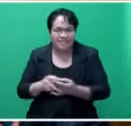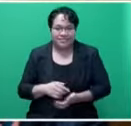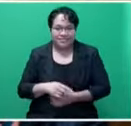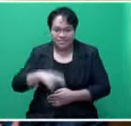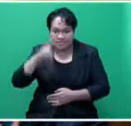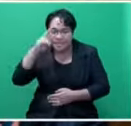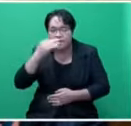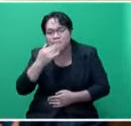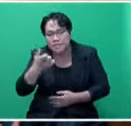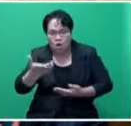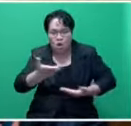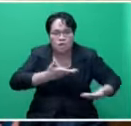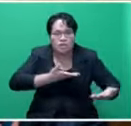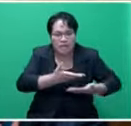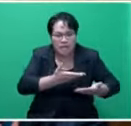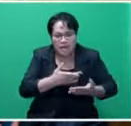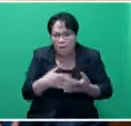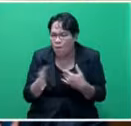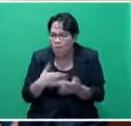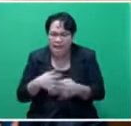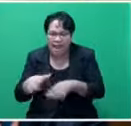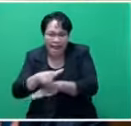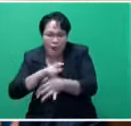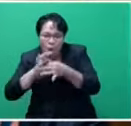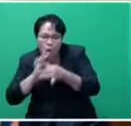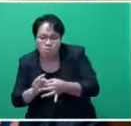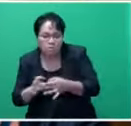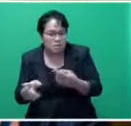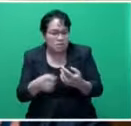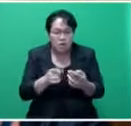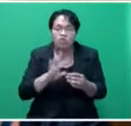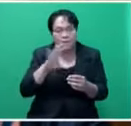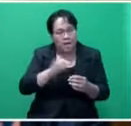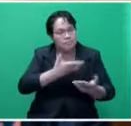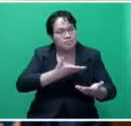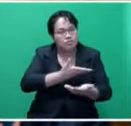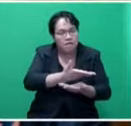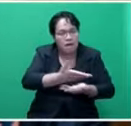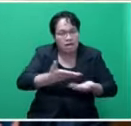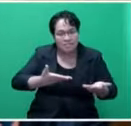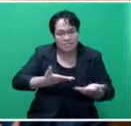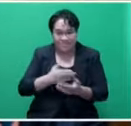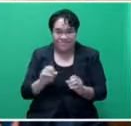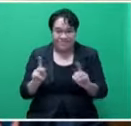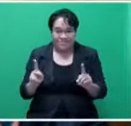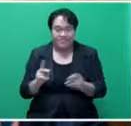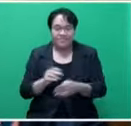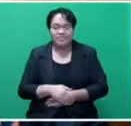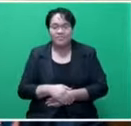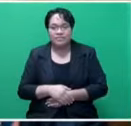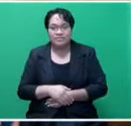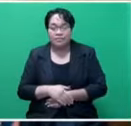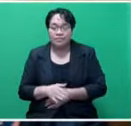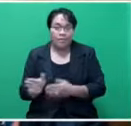sir. Please consult. Whether it's the landowners, whoever, consult. Okay? Now, the other